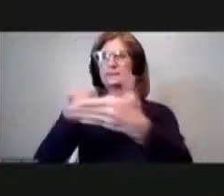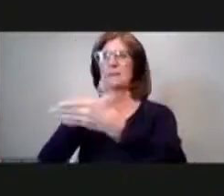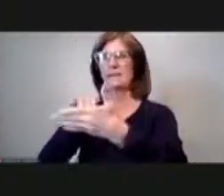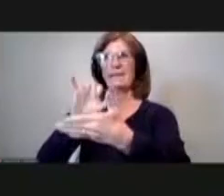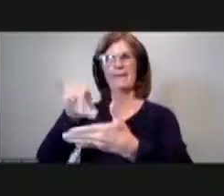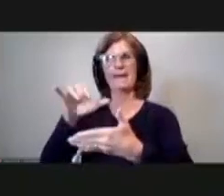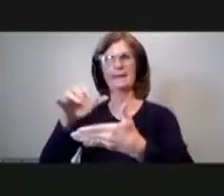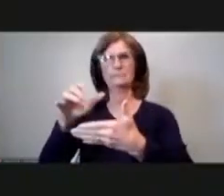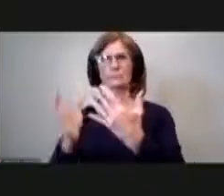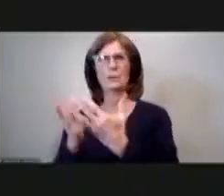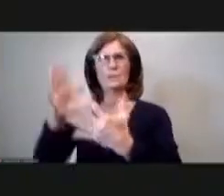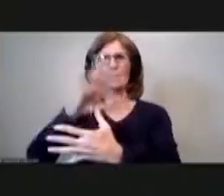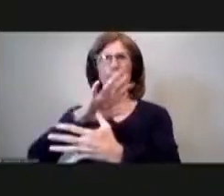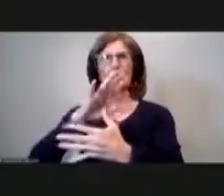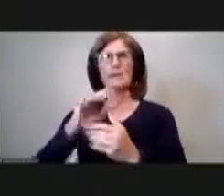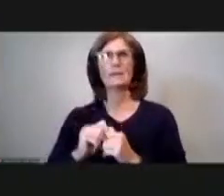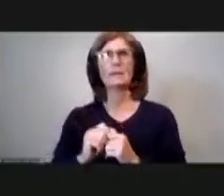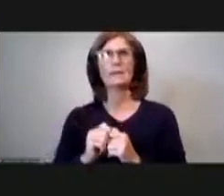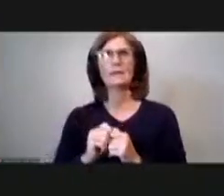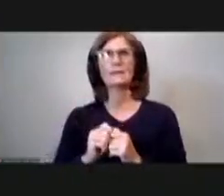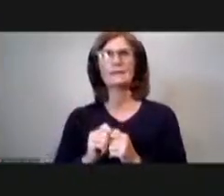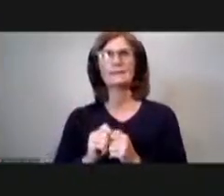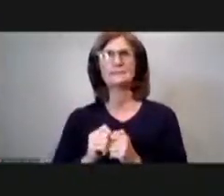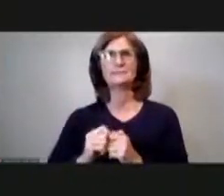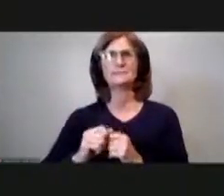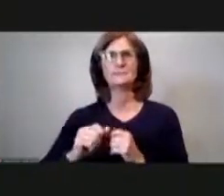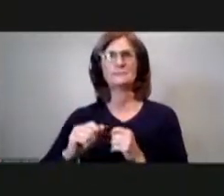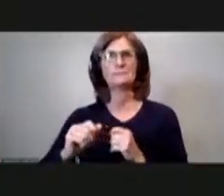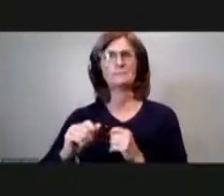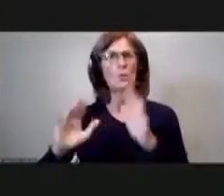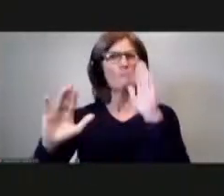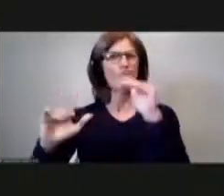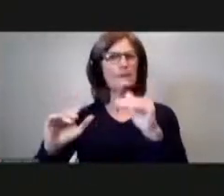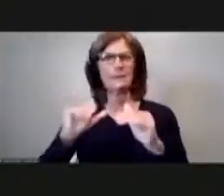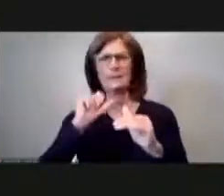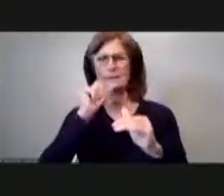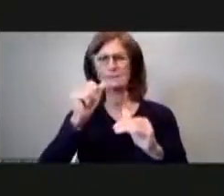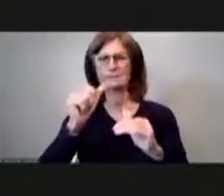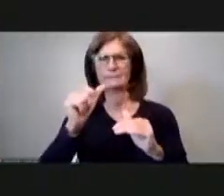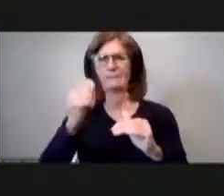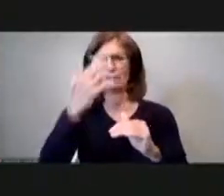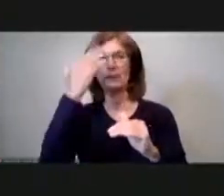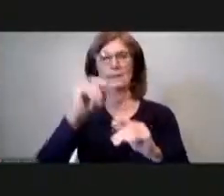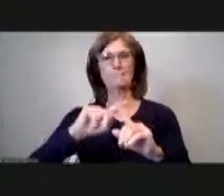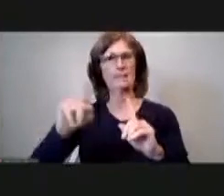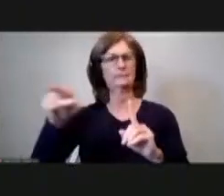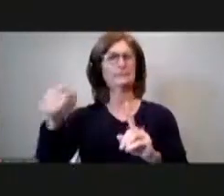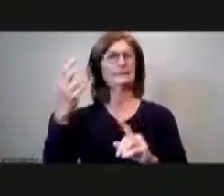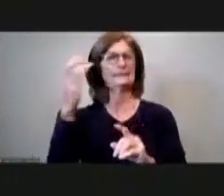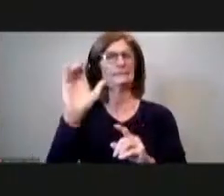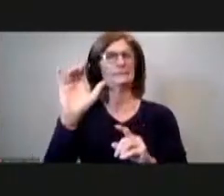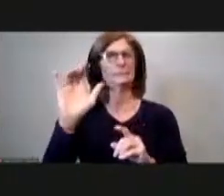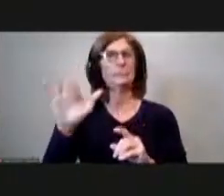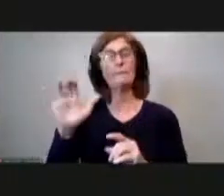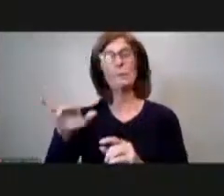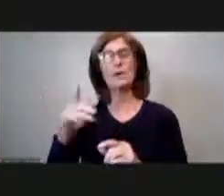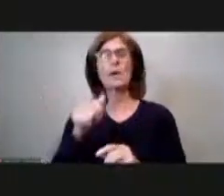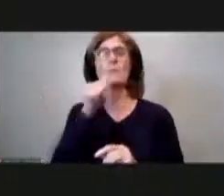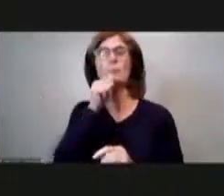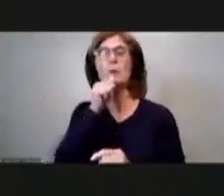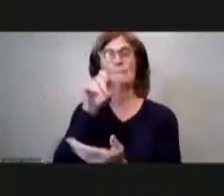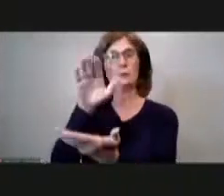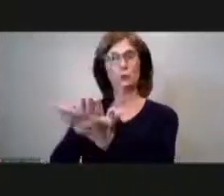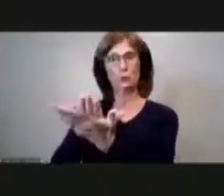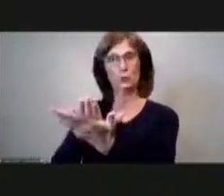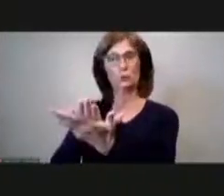hopefully i'm not wrong and remembering this but it almost it looked as though like a private school would be